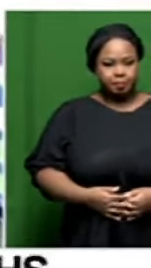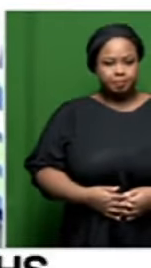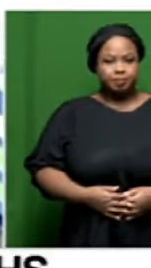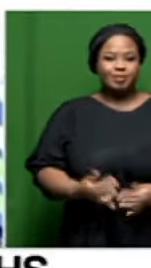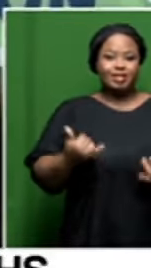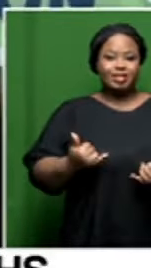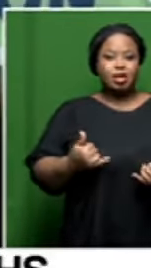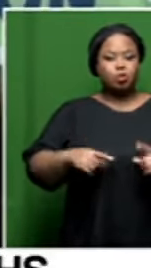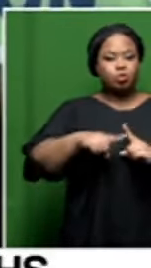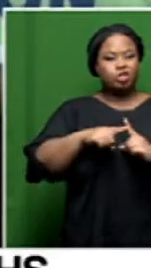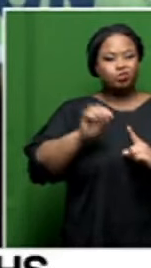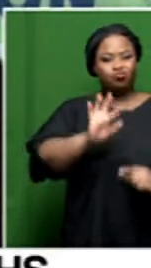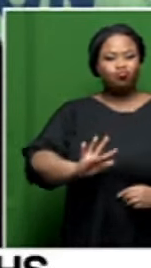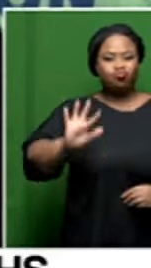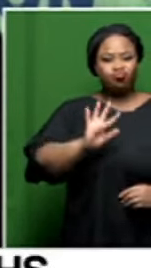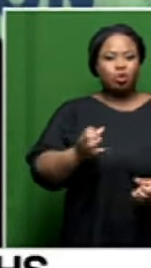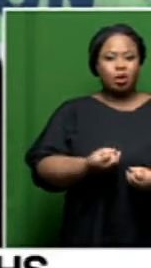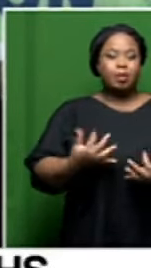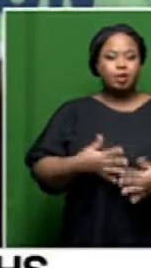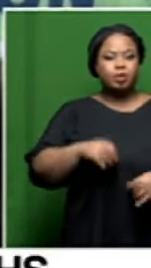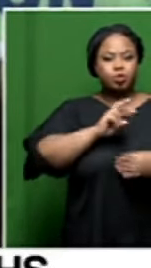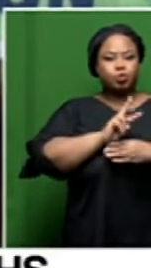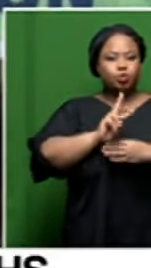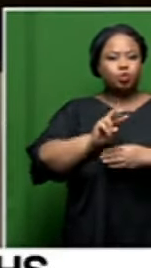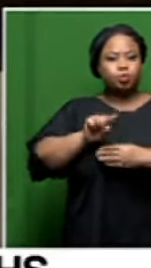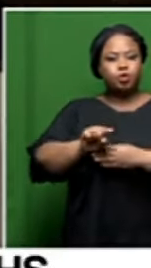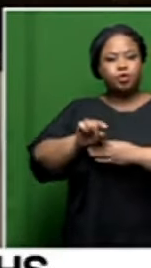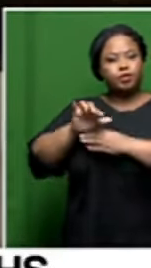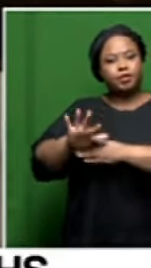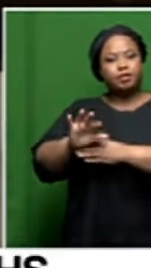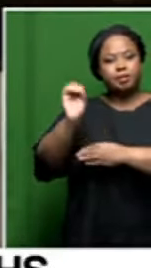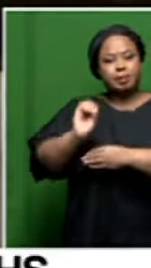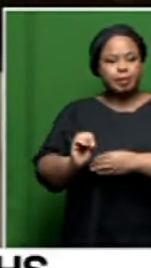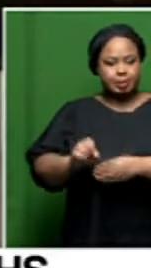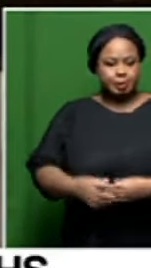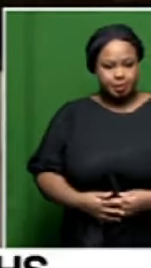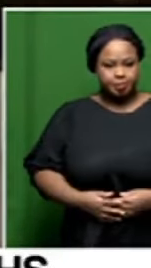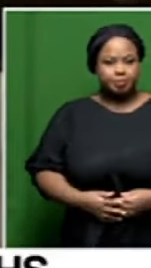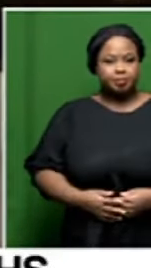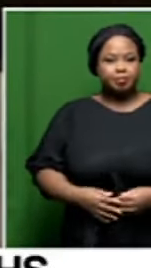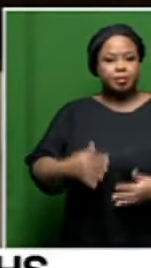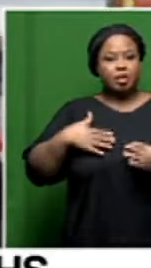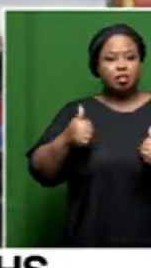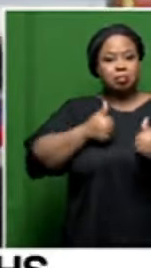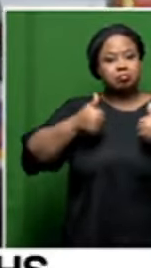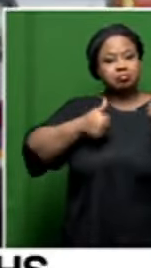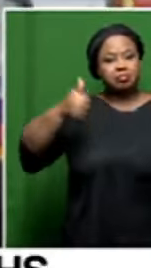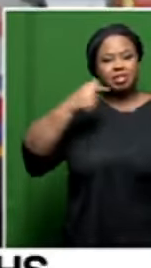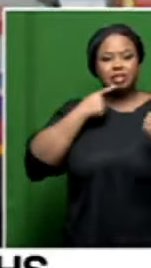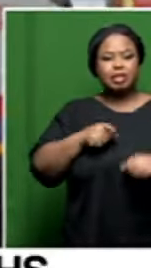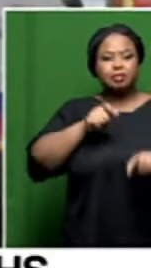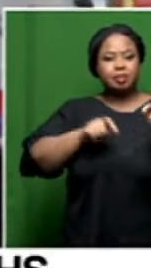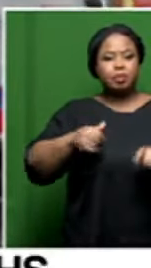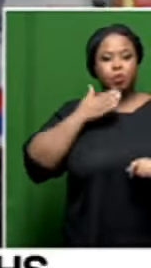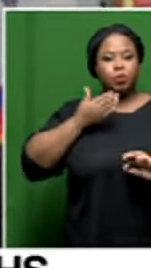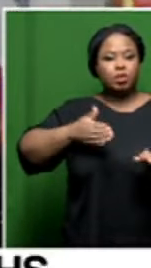cycle. This places the coronavirus positivity rate at 22.5%. Health authorities say